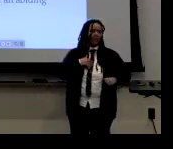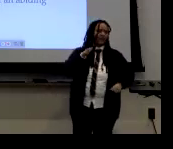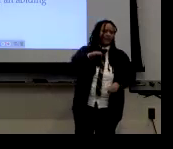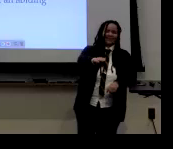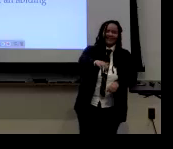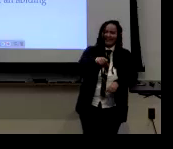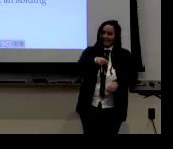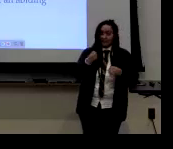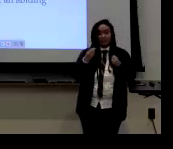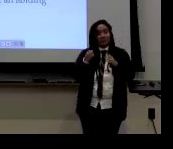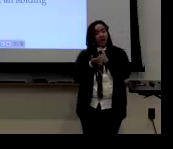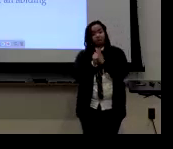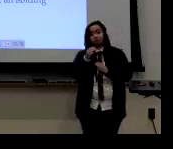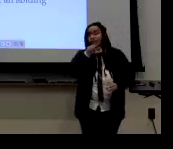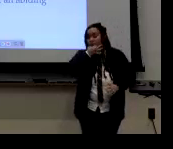like boxing.